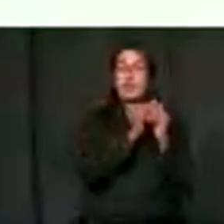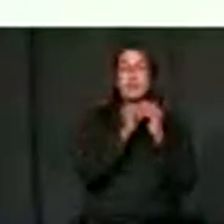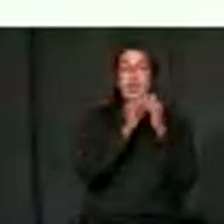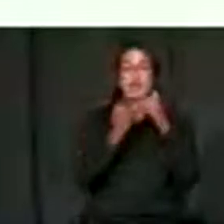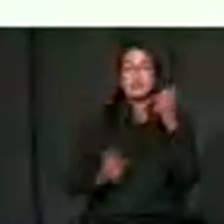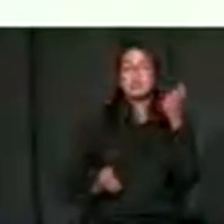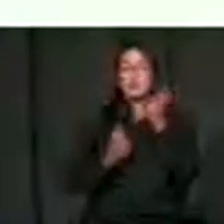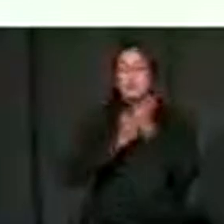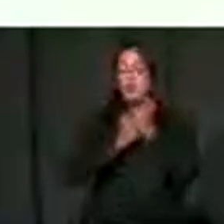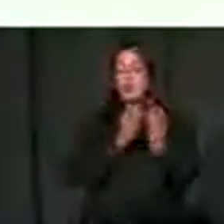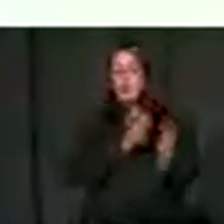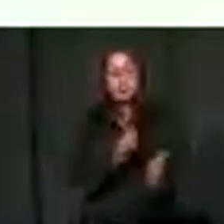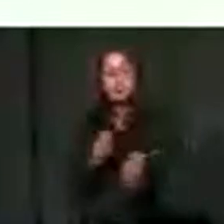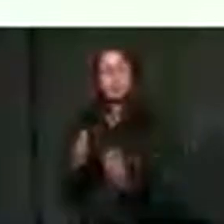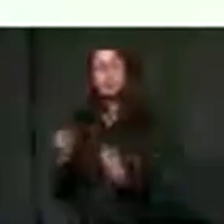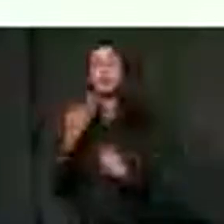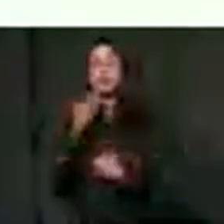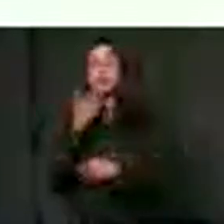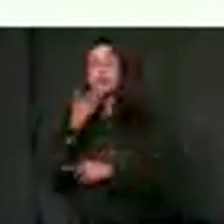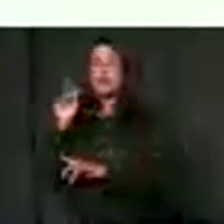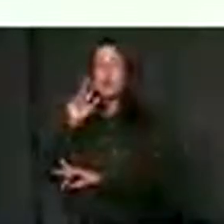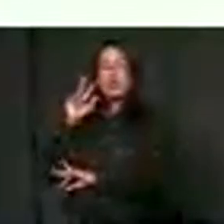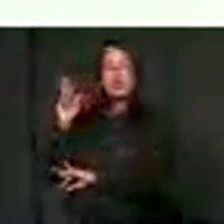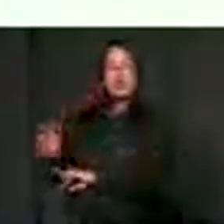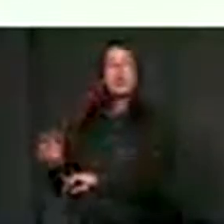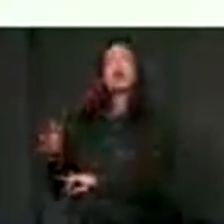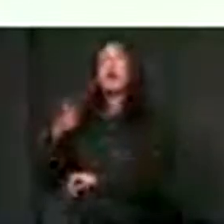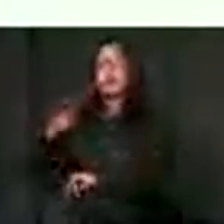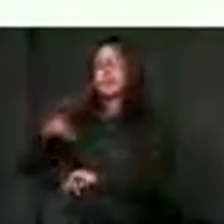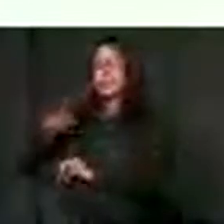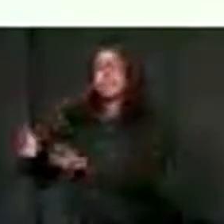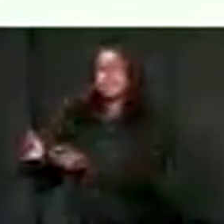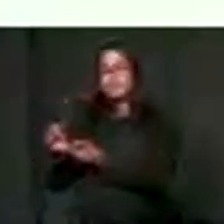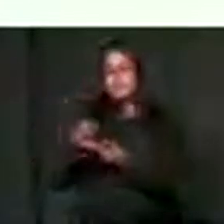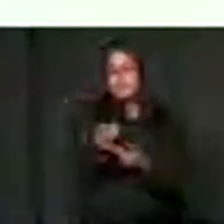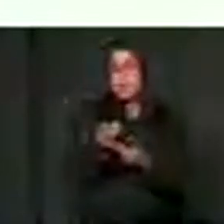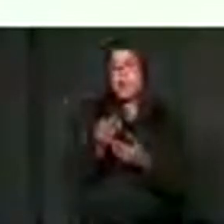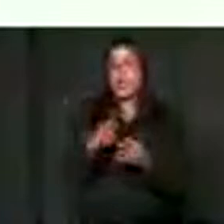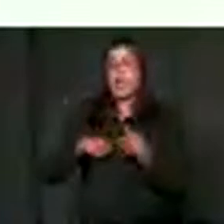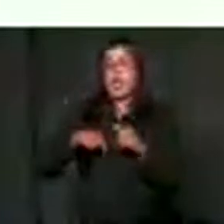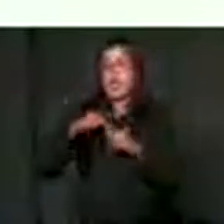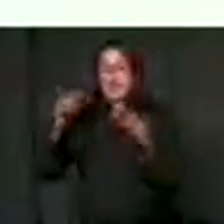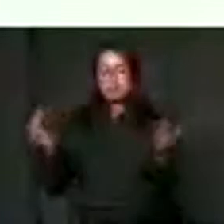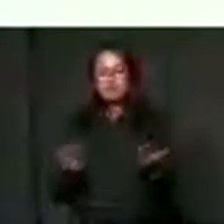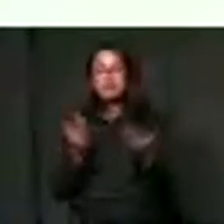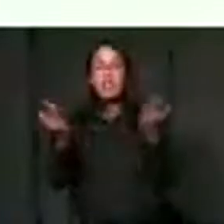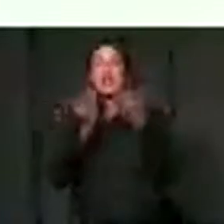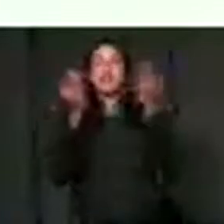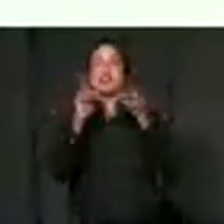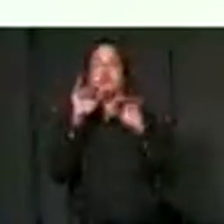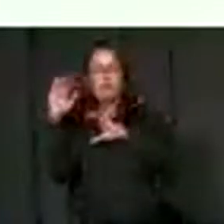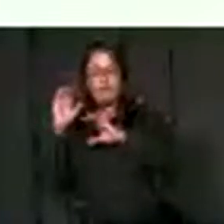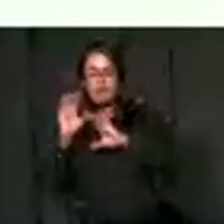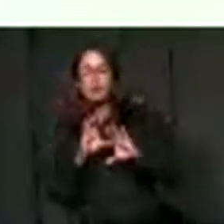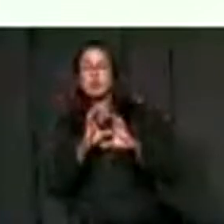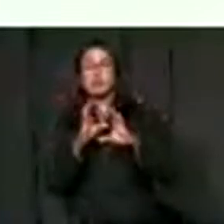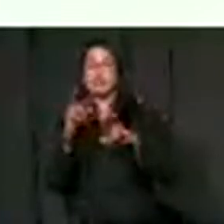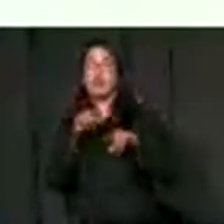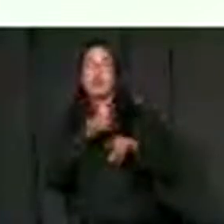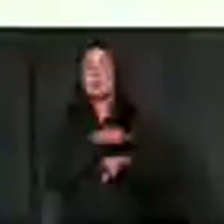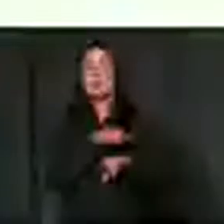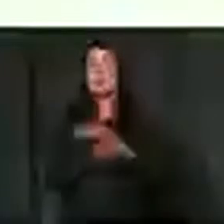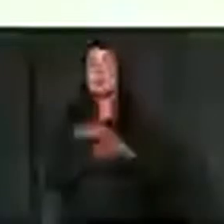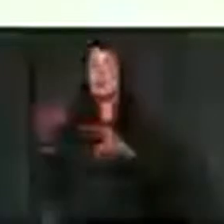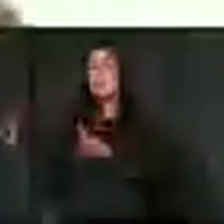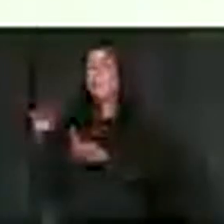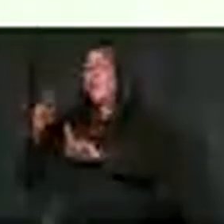vulnerable learners and that they don't fall through the cracks. But also social decay or decadence does not even